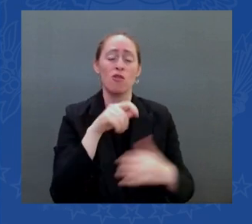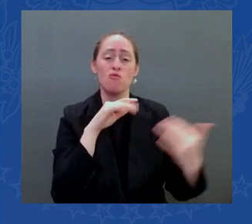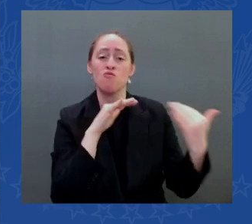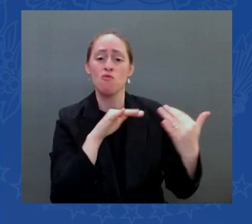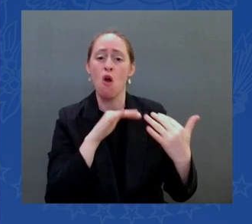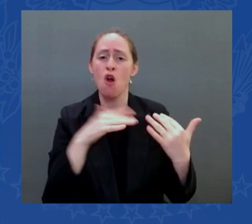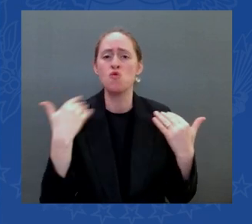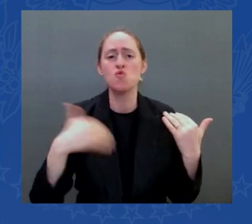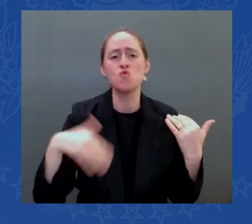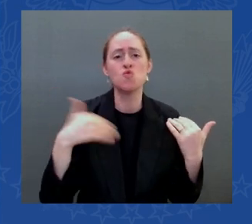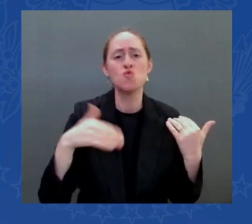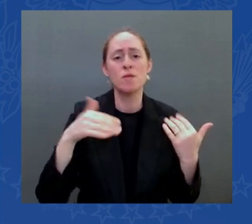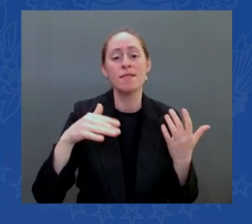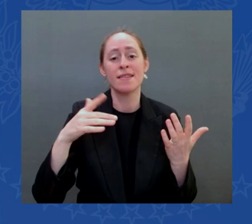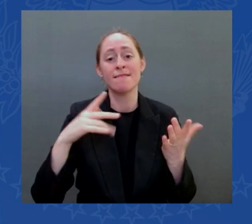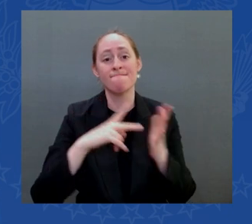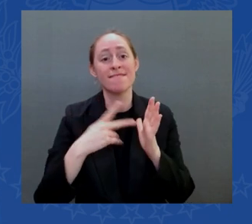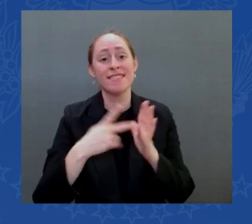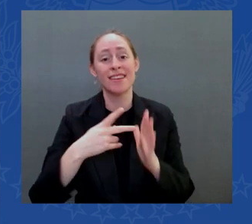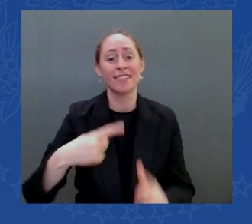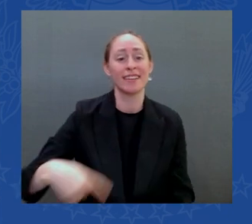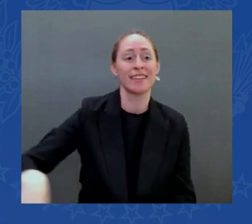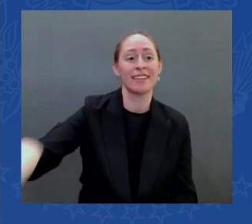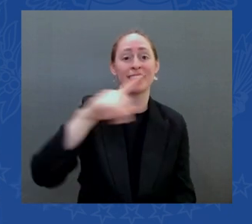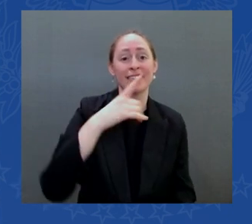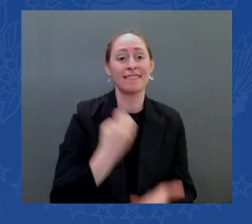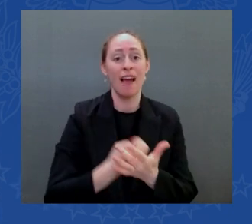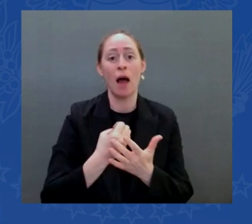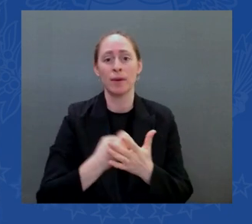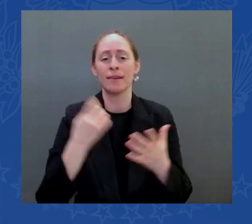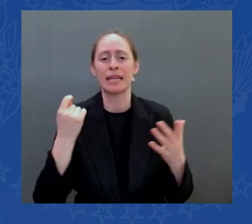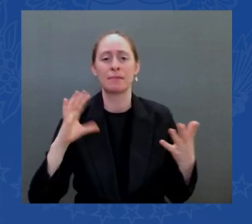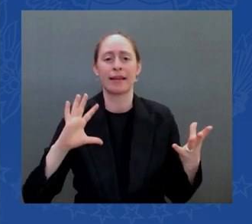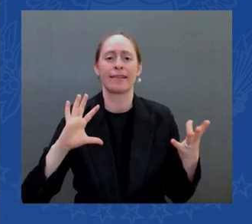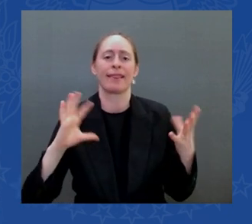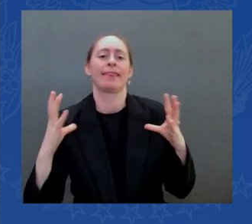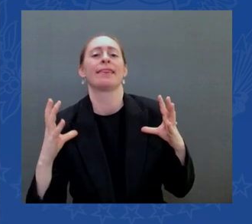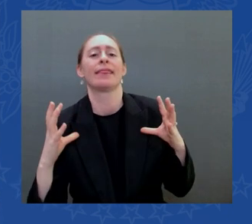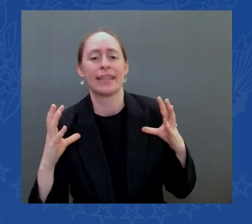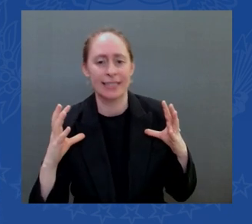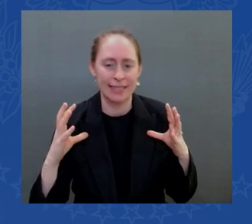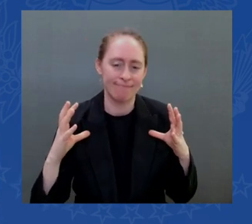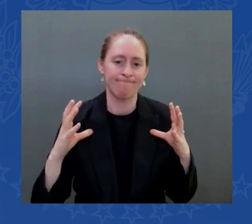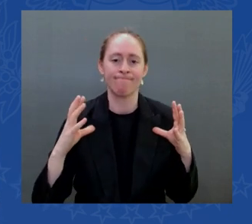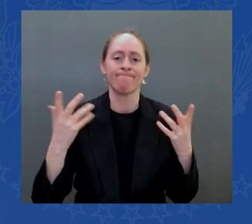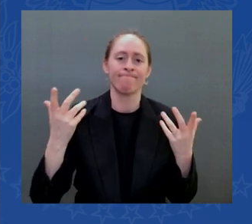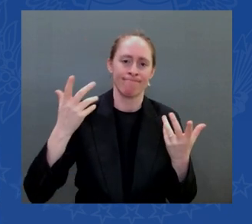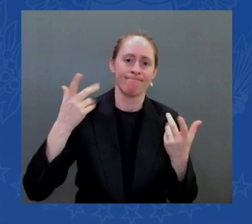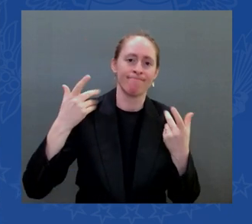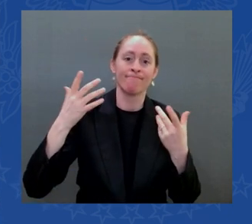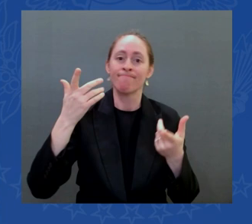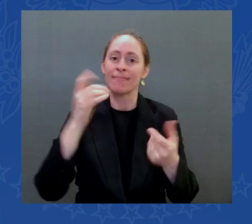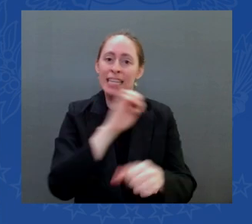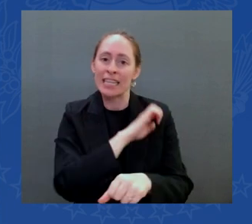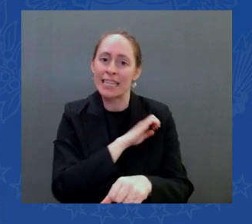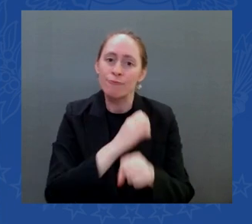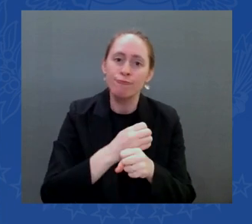it's going to take its toll on energy and it's going to take its toll relative to food